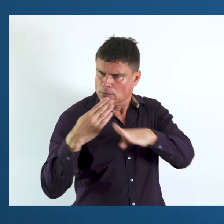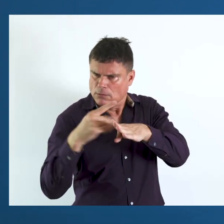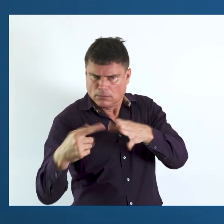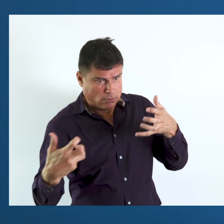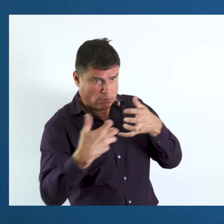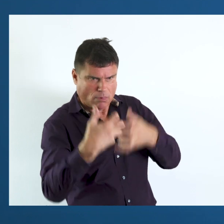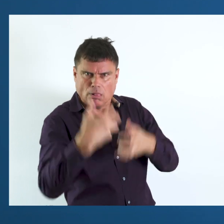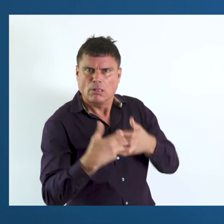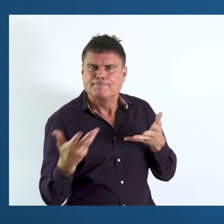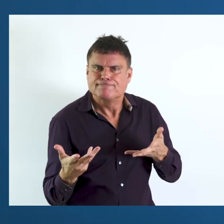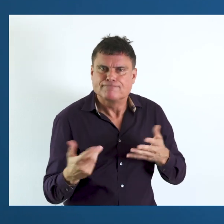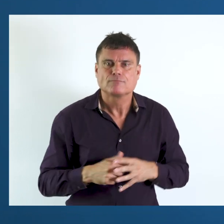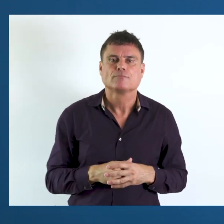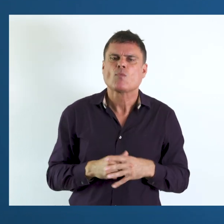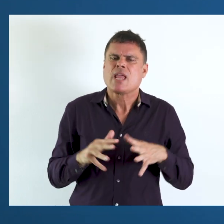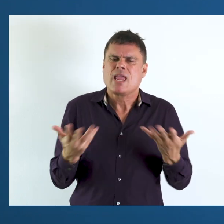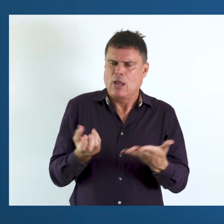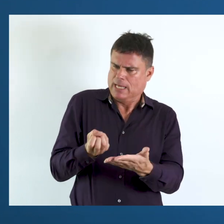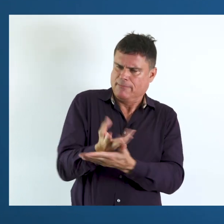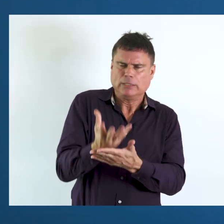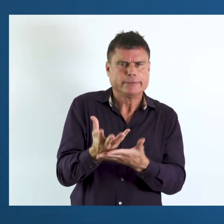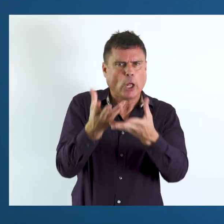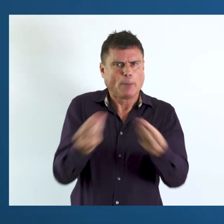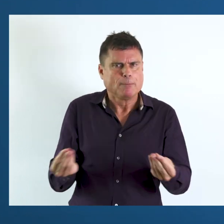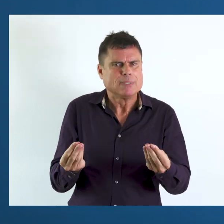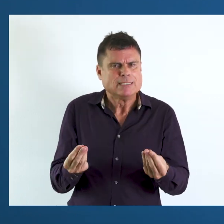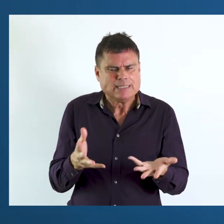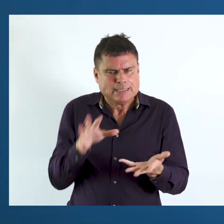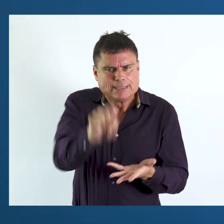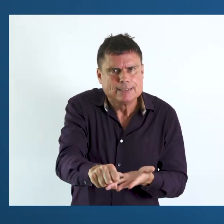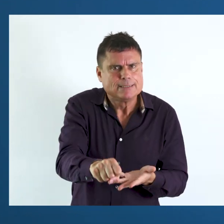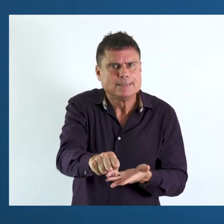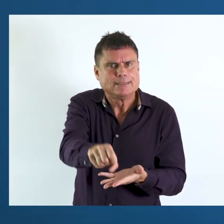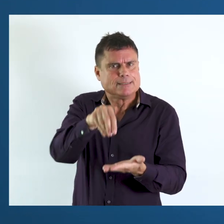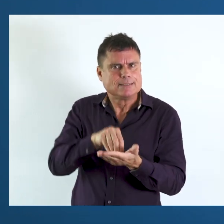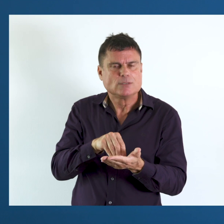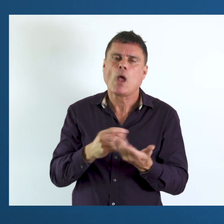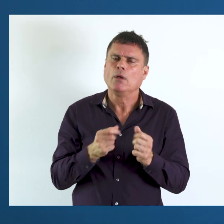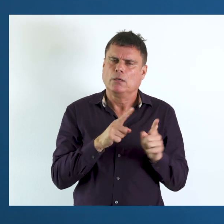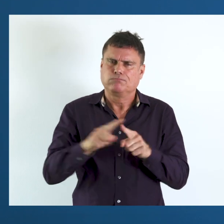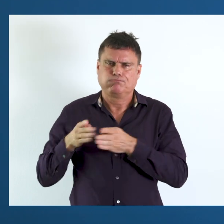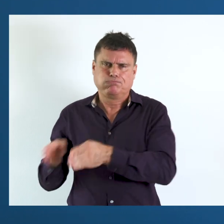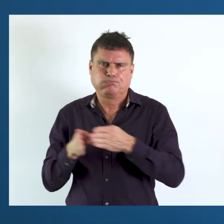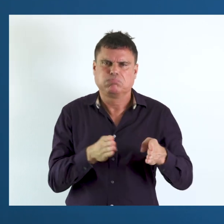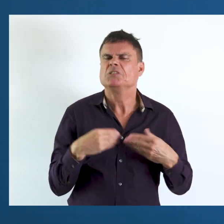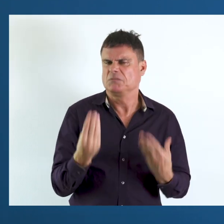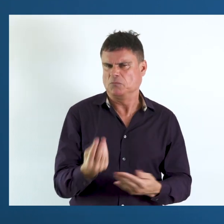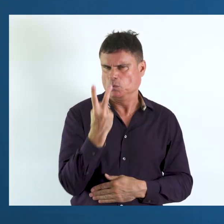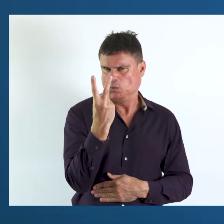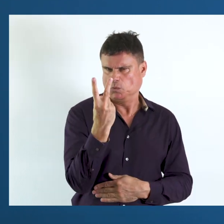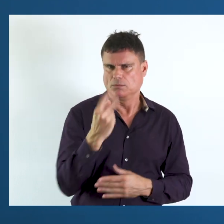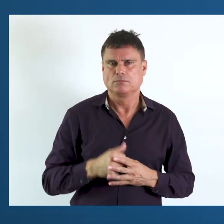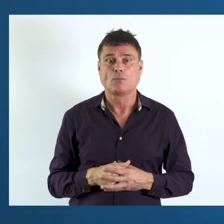us to particular policy responses, which are ultimately important. But how can we get that information that's